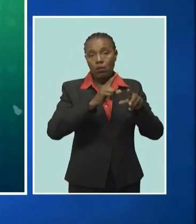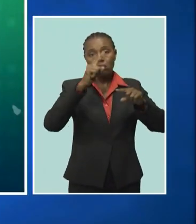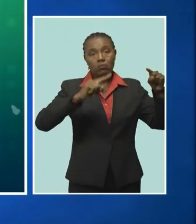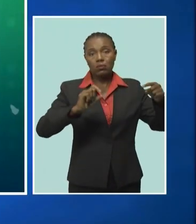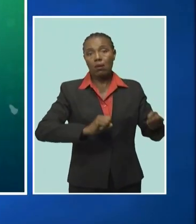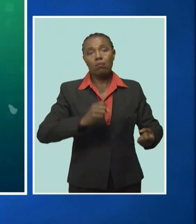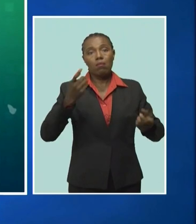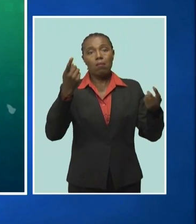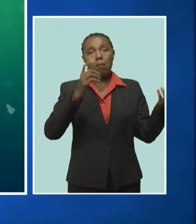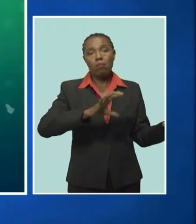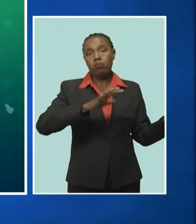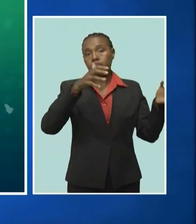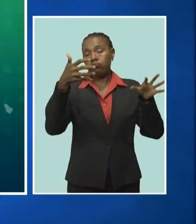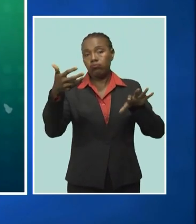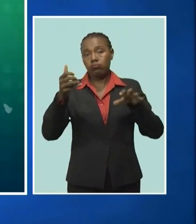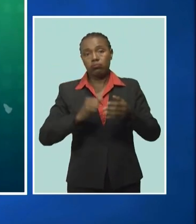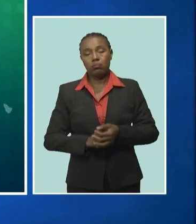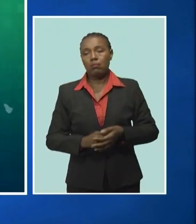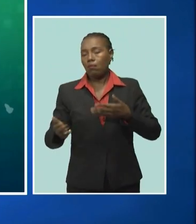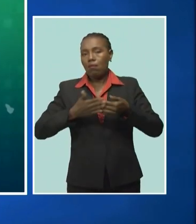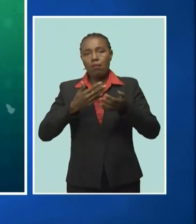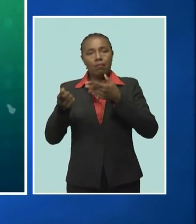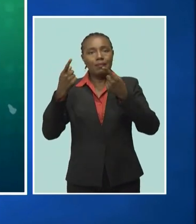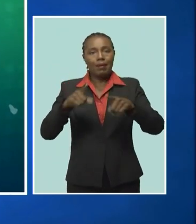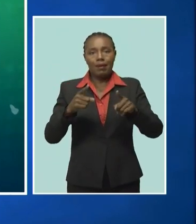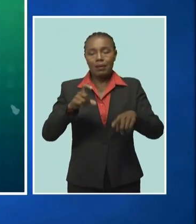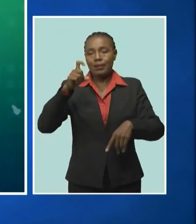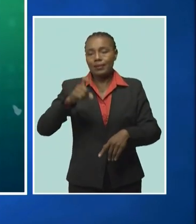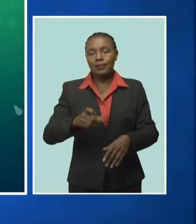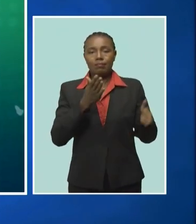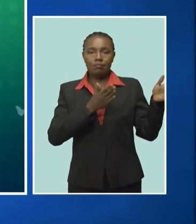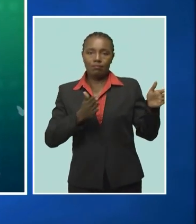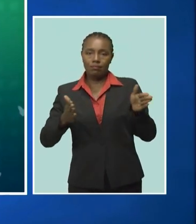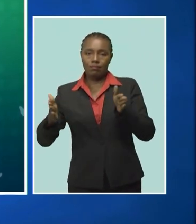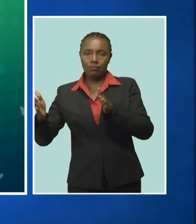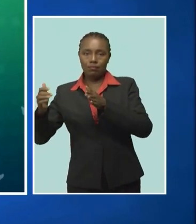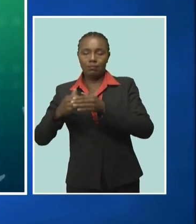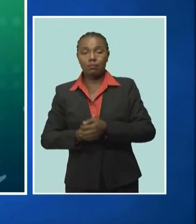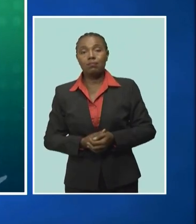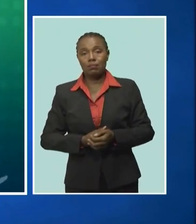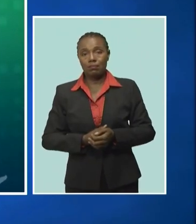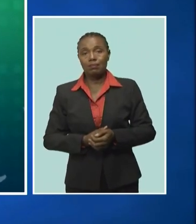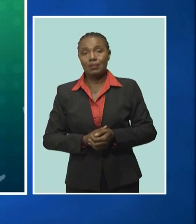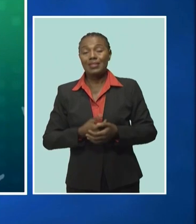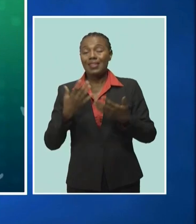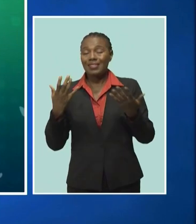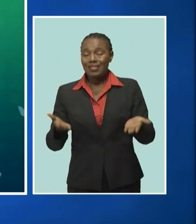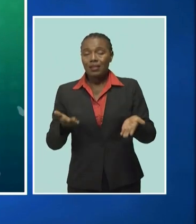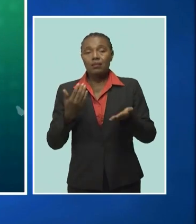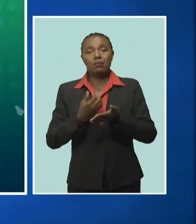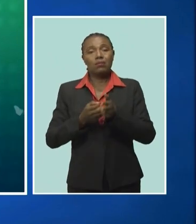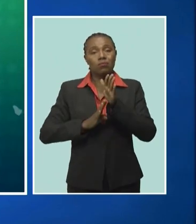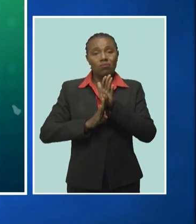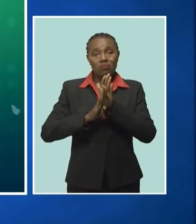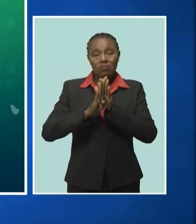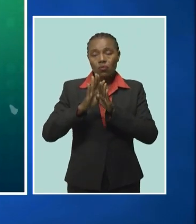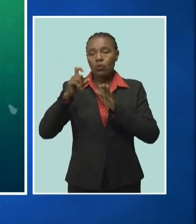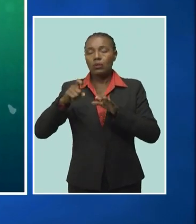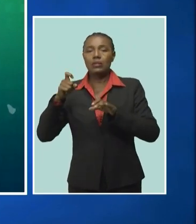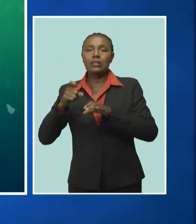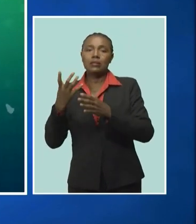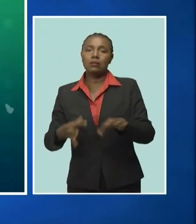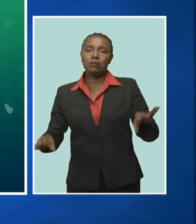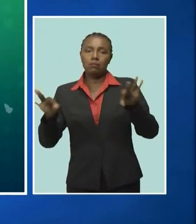Whatever it is, we need to prepare for it. So getting inclusive growth and sustainable growth means getting the necessary investment